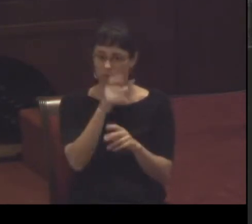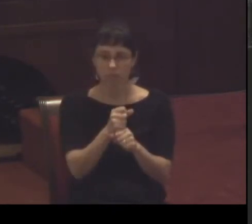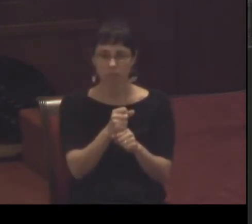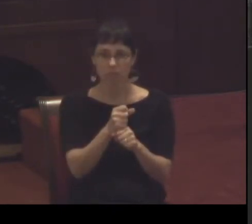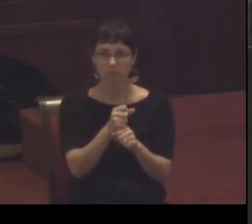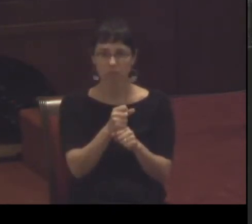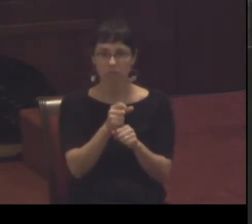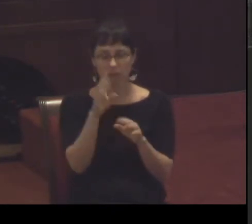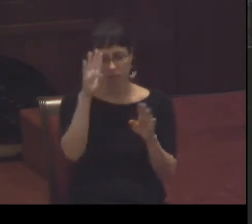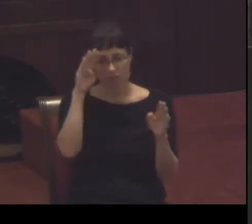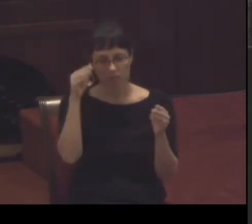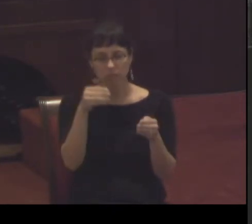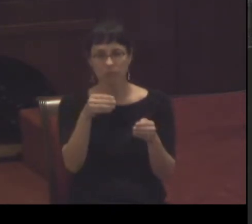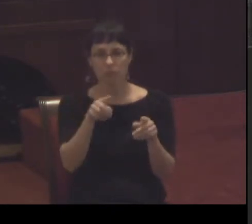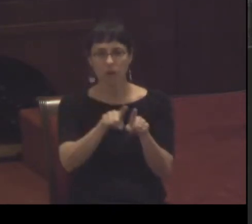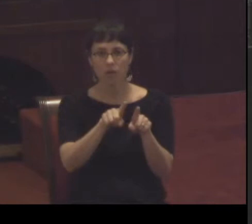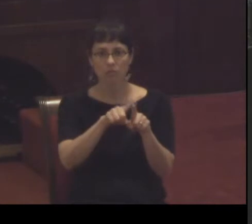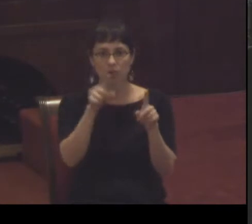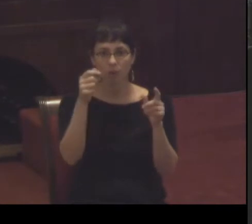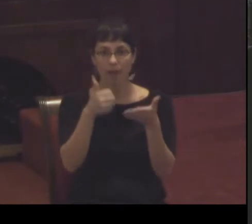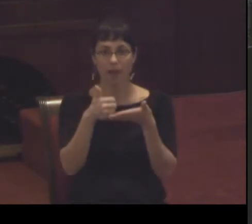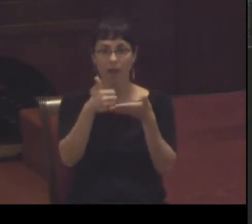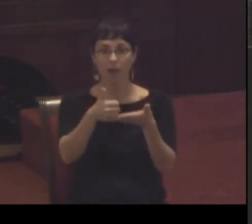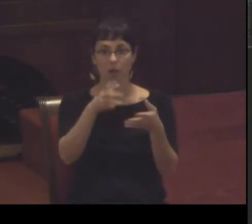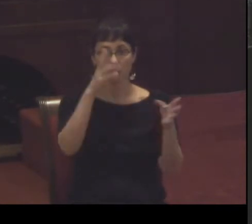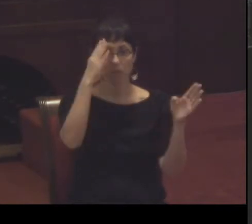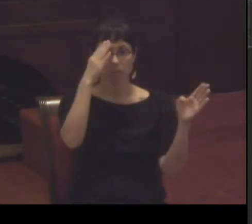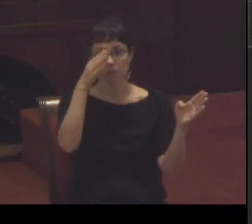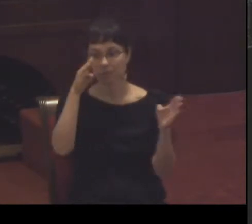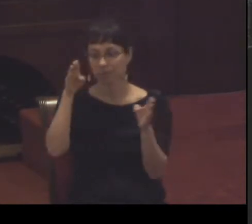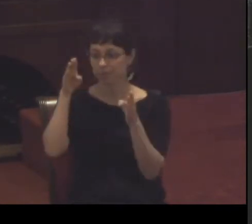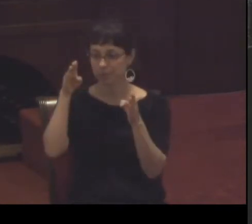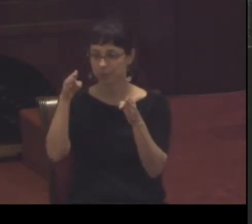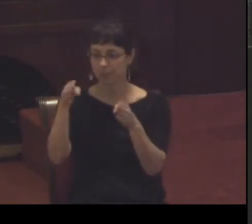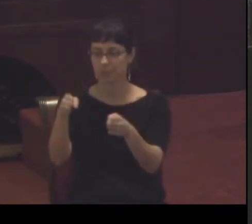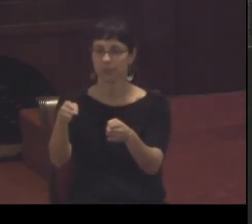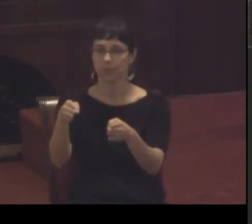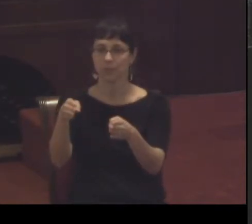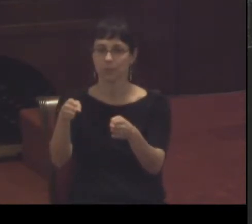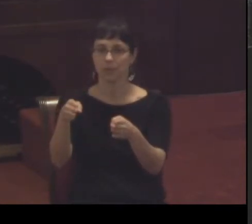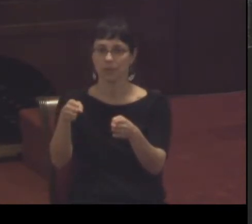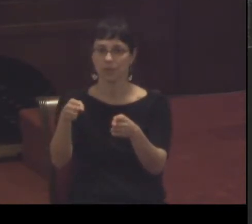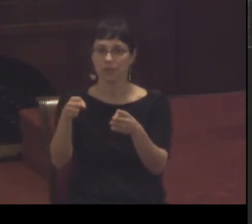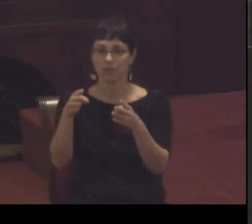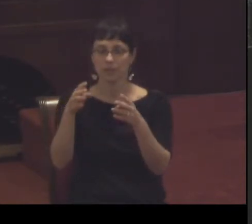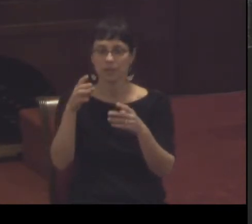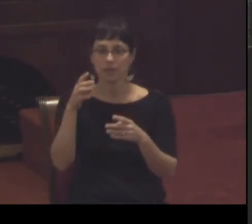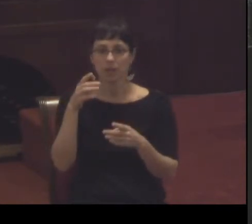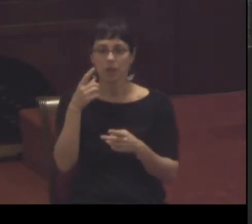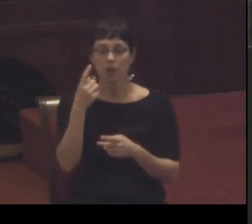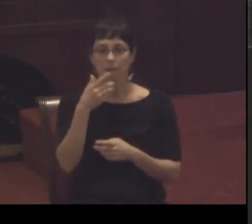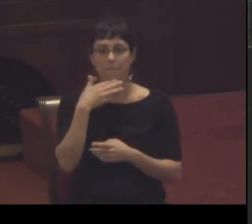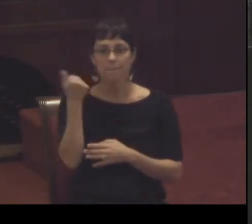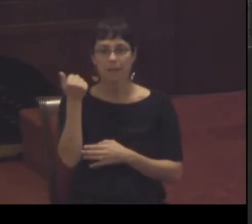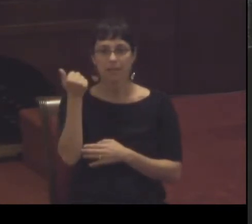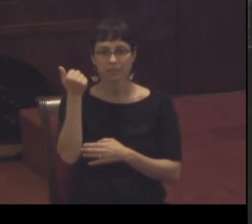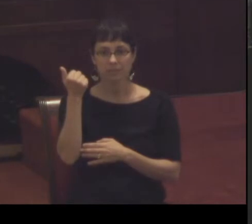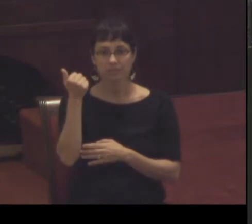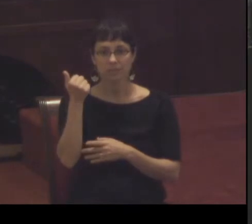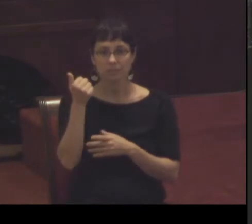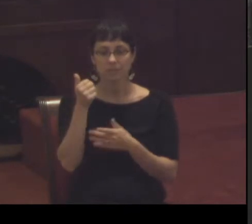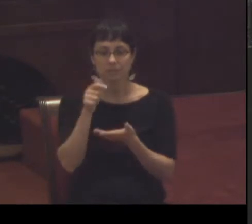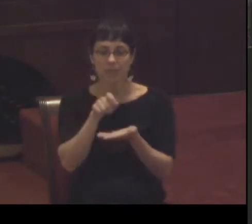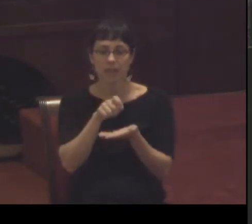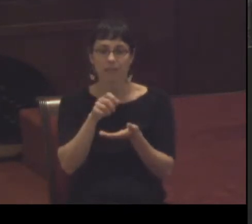also direct your attention one of the the best known and most important compositions in classical music